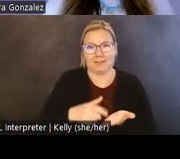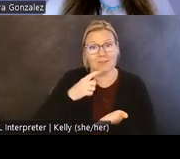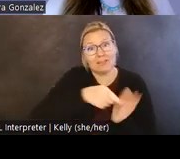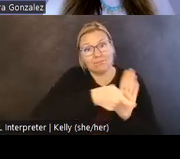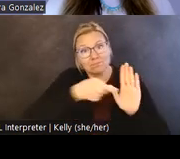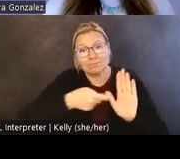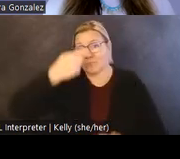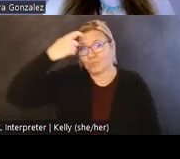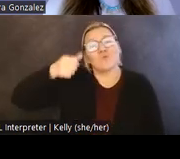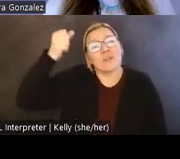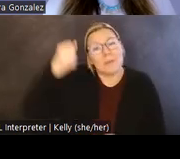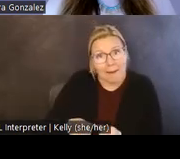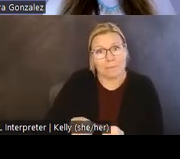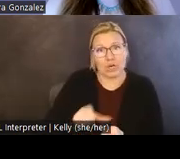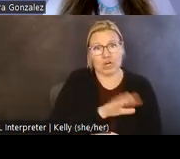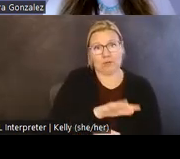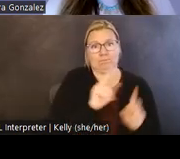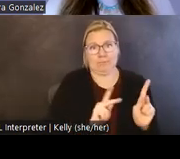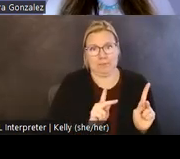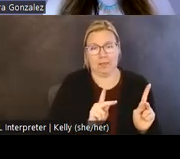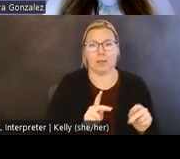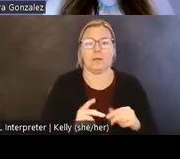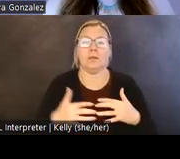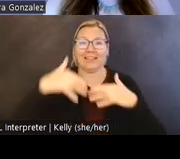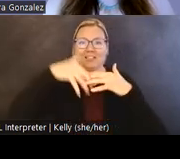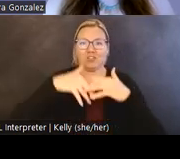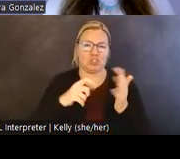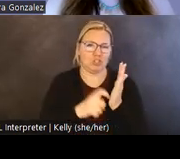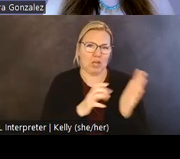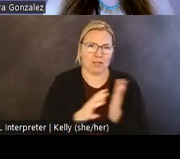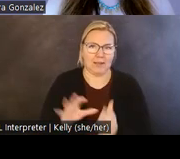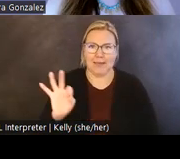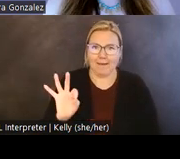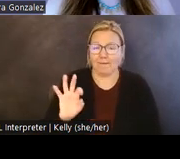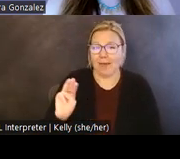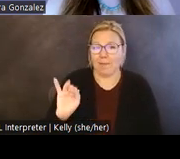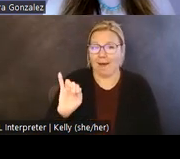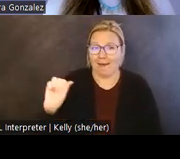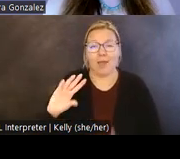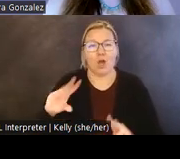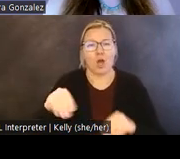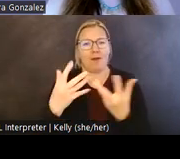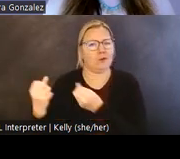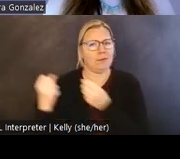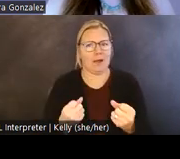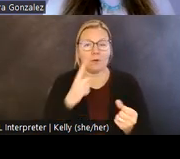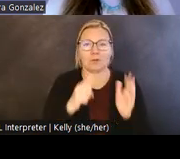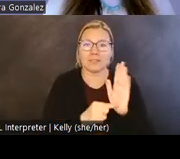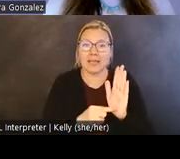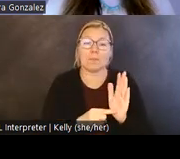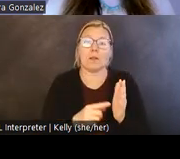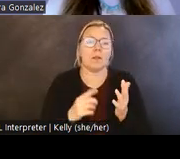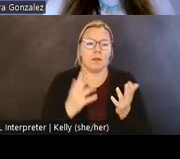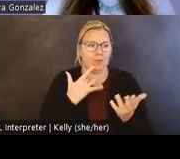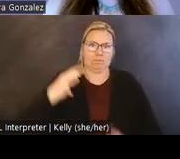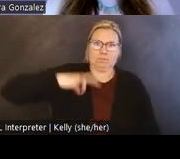Ronde's survivance. In so doing, Indigenous archaeologies like FMIA offer a powerful example of what we stand